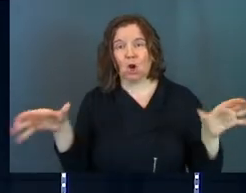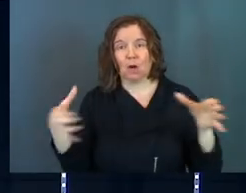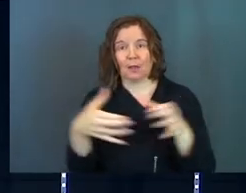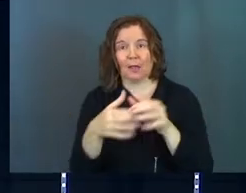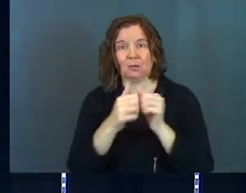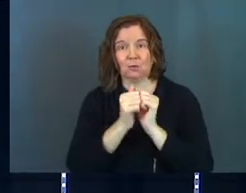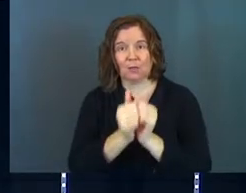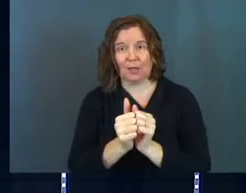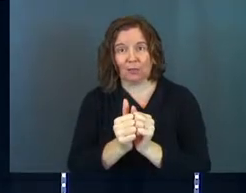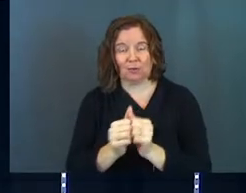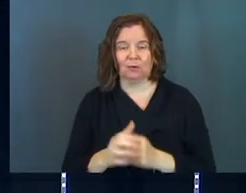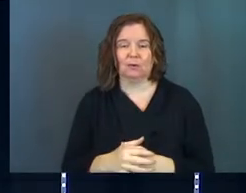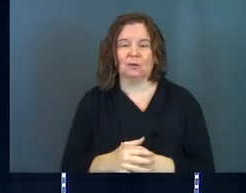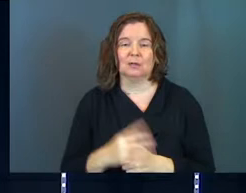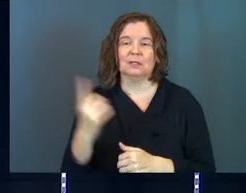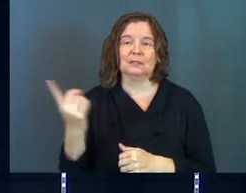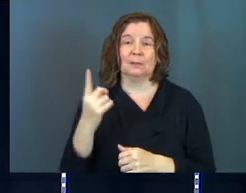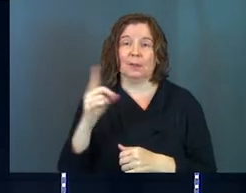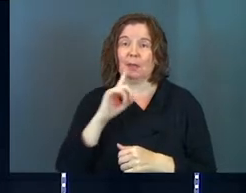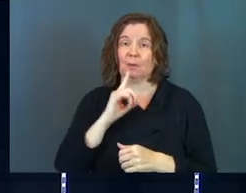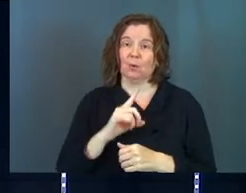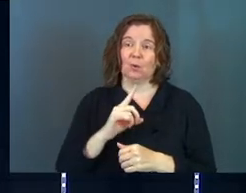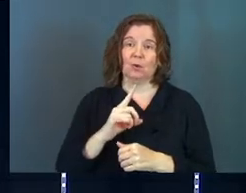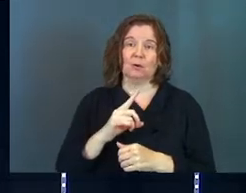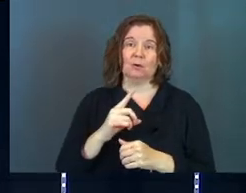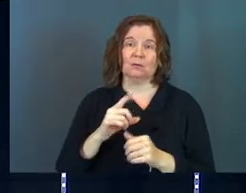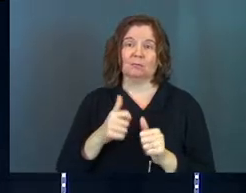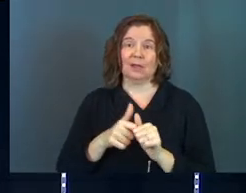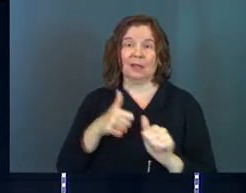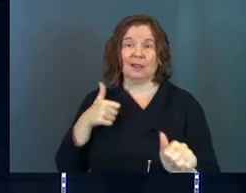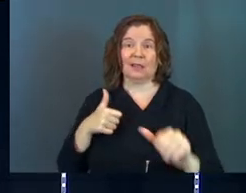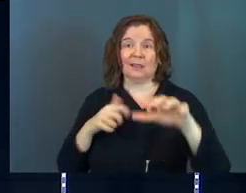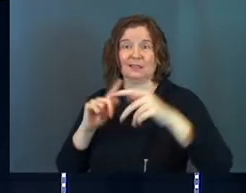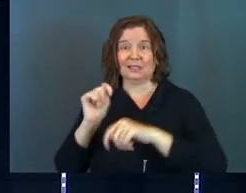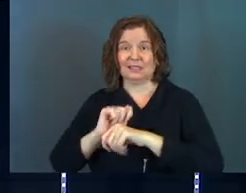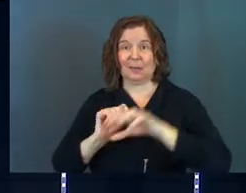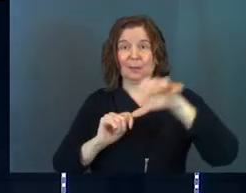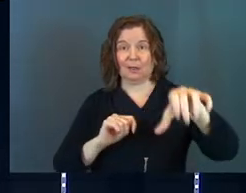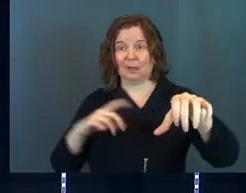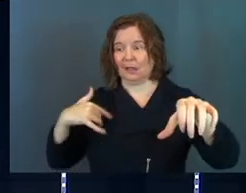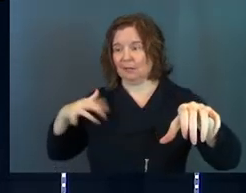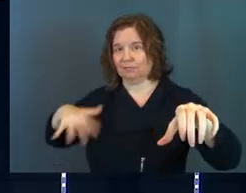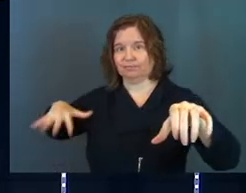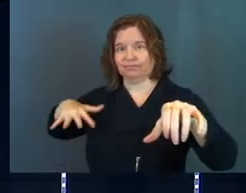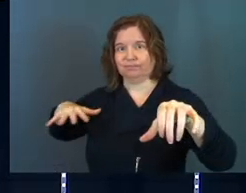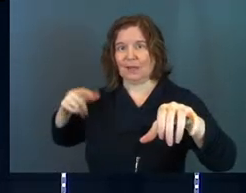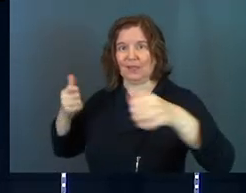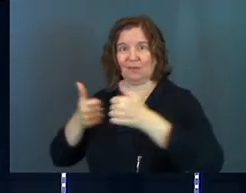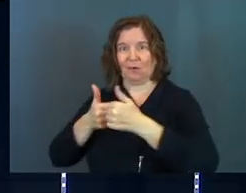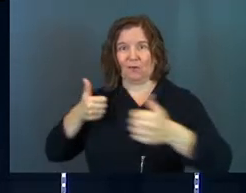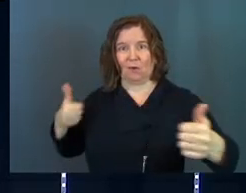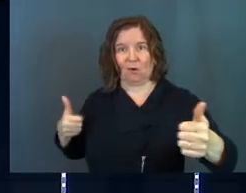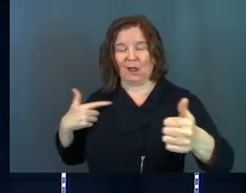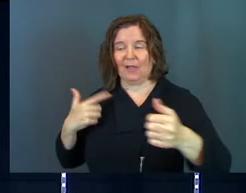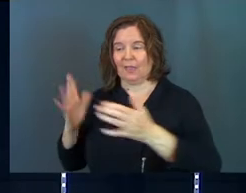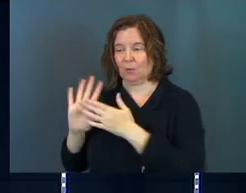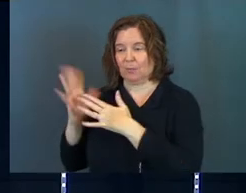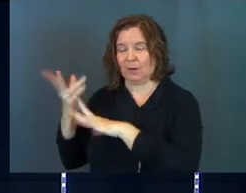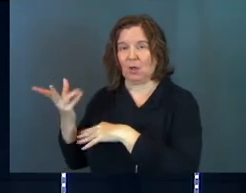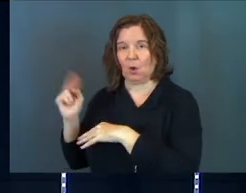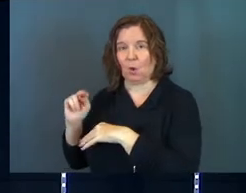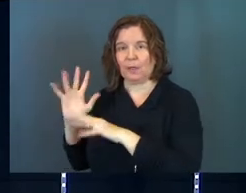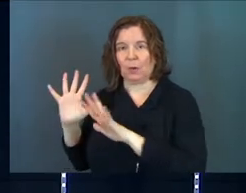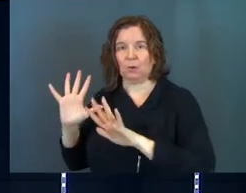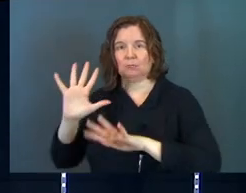gathered together. Sometimes they were, they were away from the temple and they would be praying and they would be praising God on their own and they would